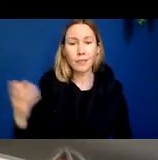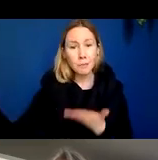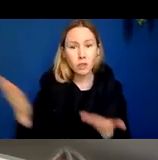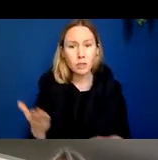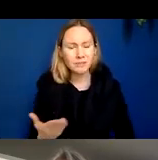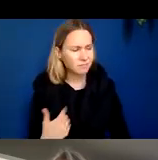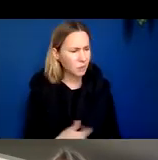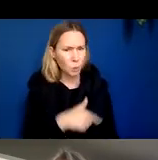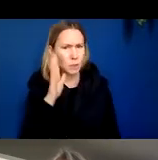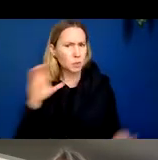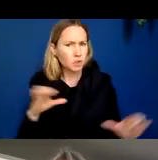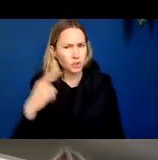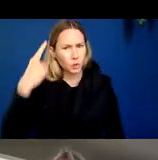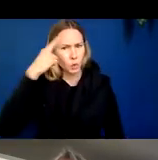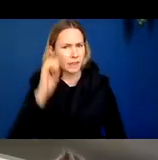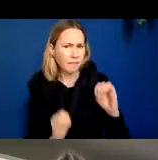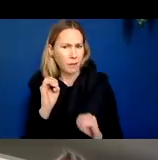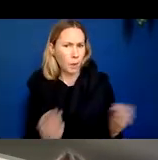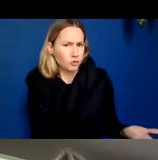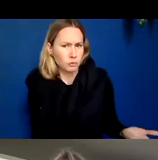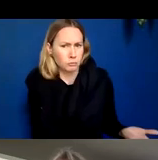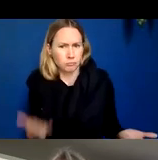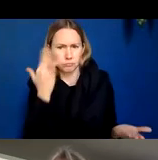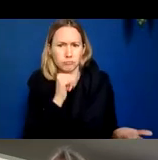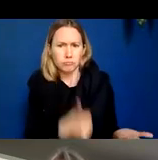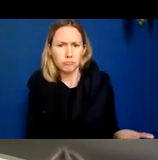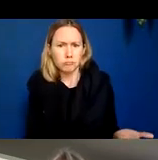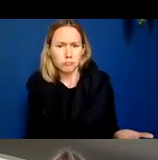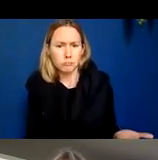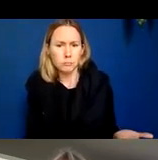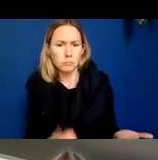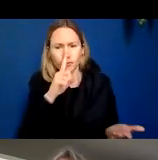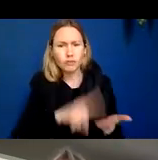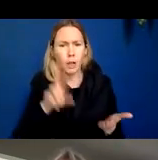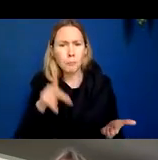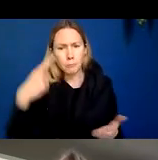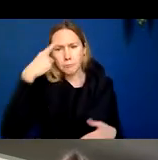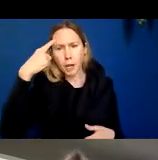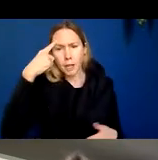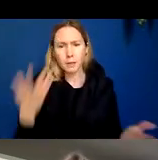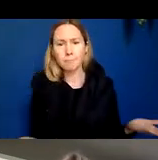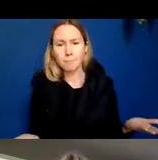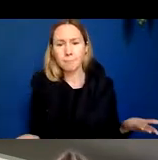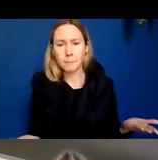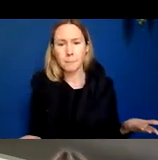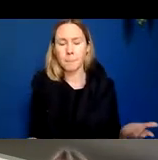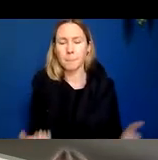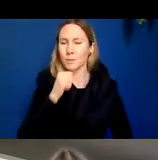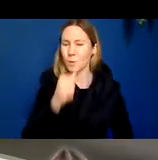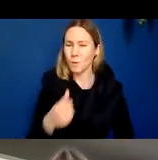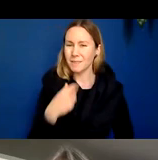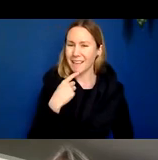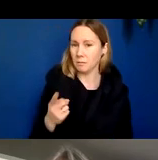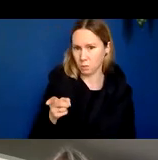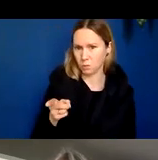just going to do a neurological evaluation and just do a checkup rather than framing it as